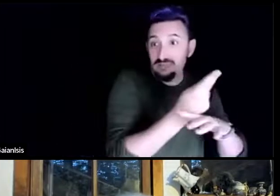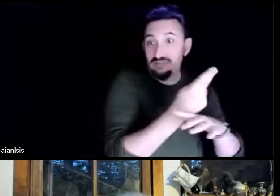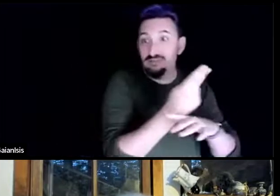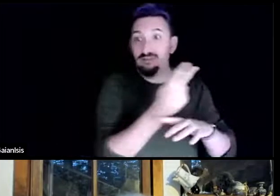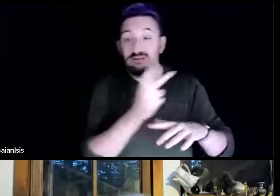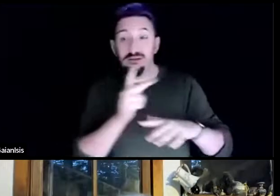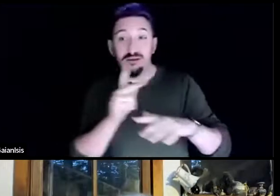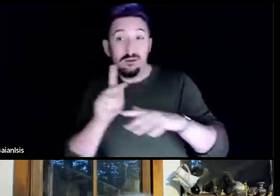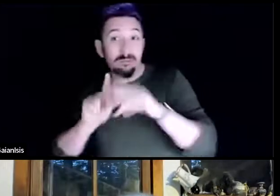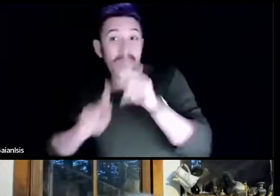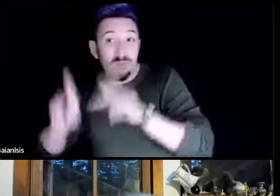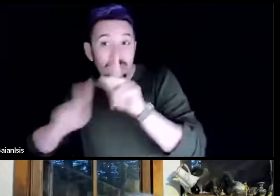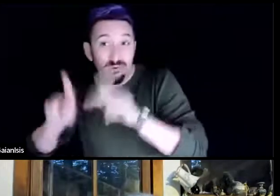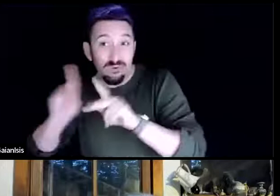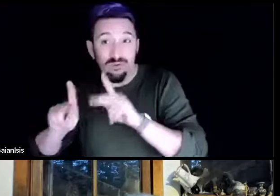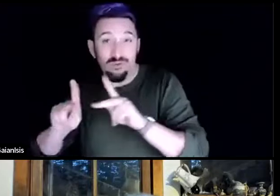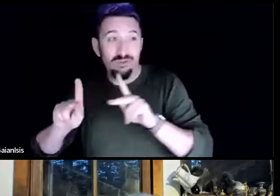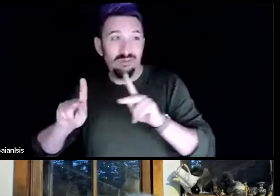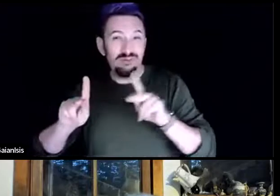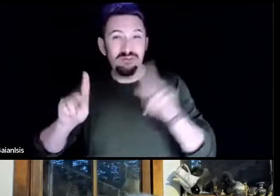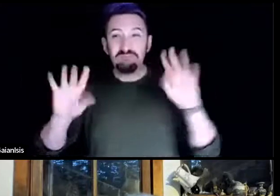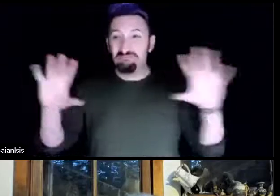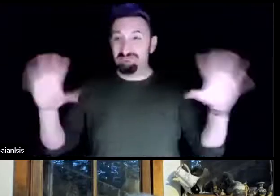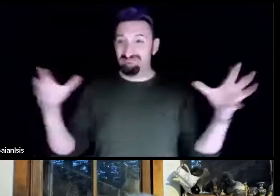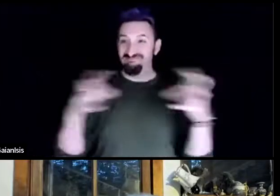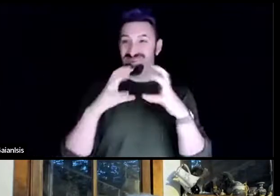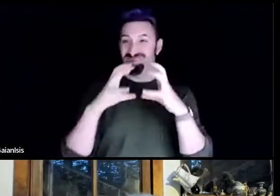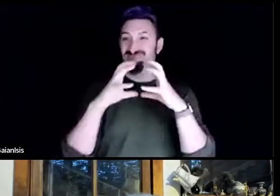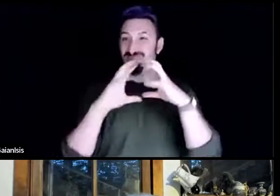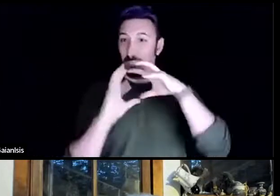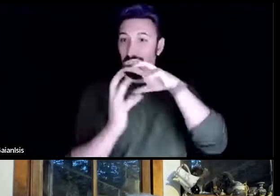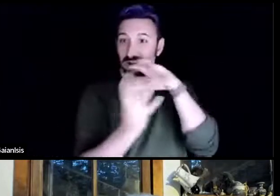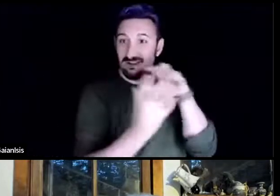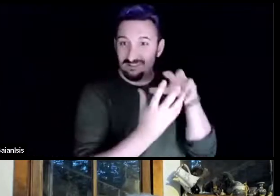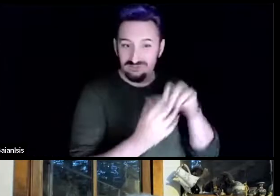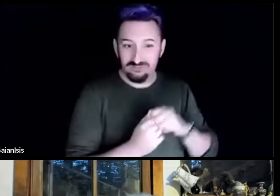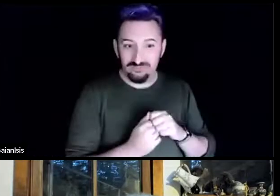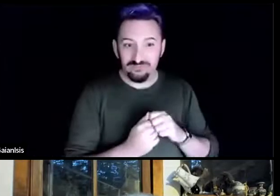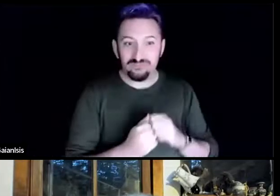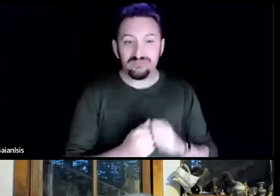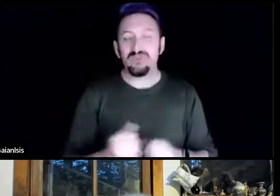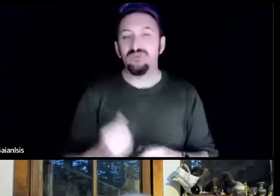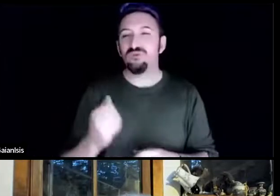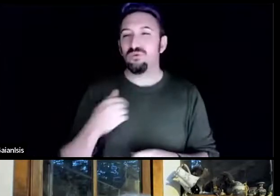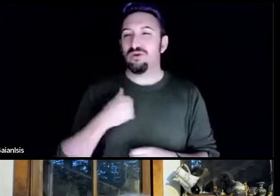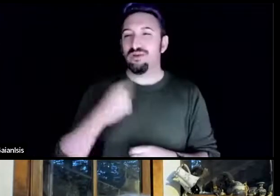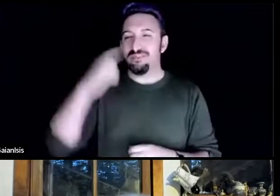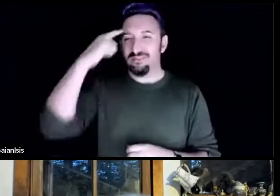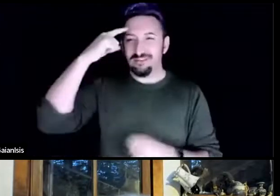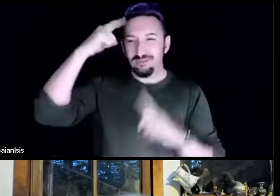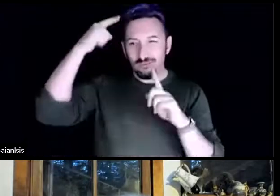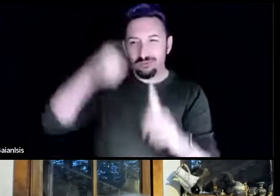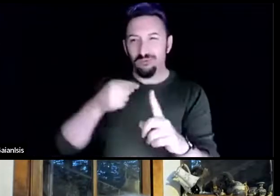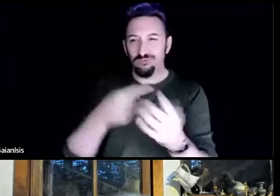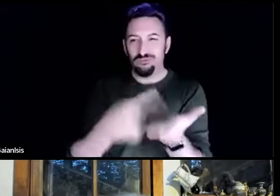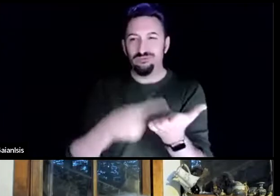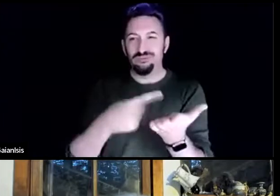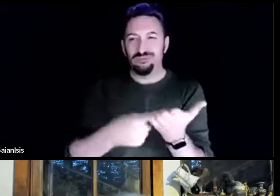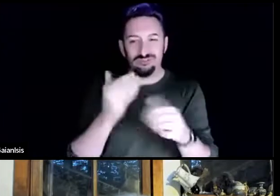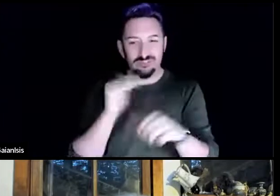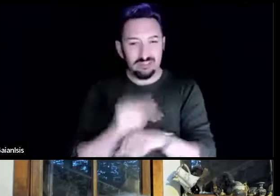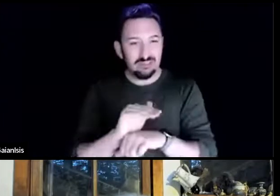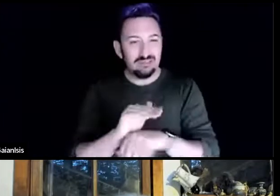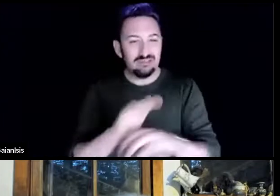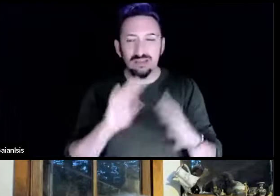now. So I think what we're going to talk about is deepening, um, uh, the